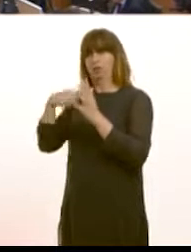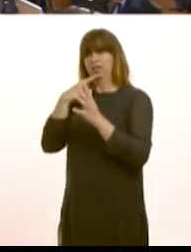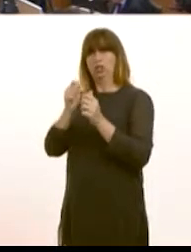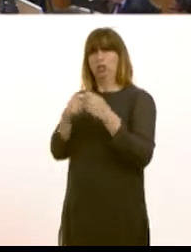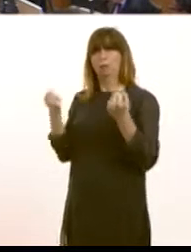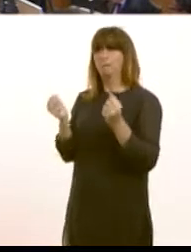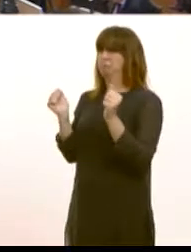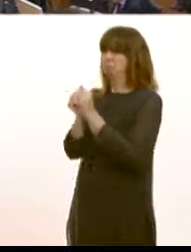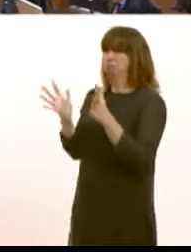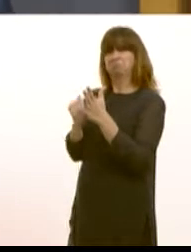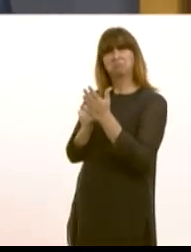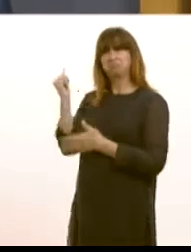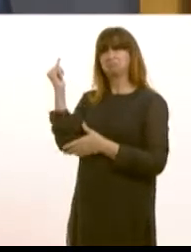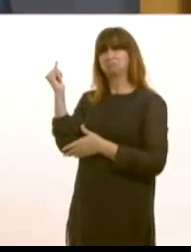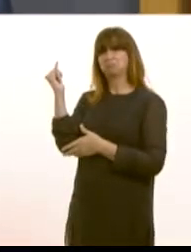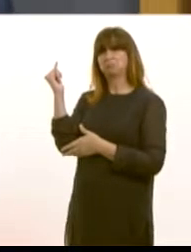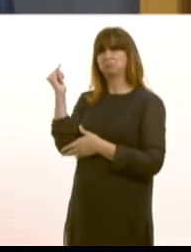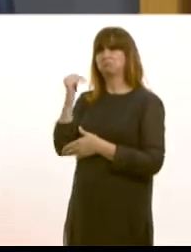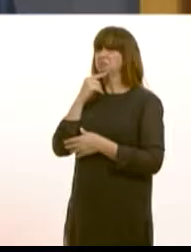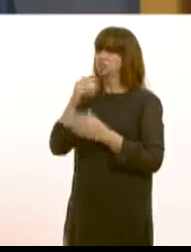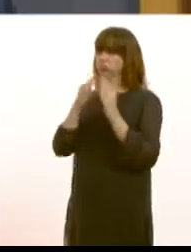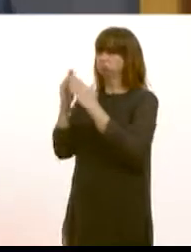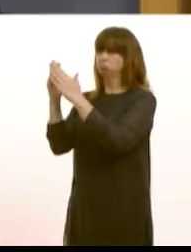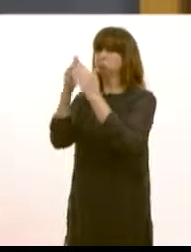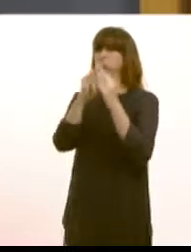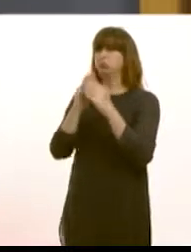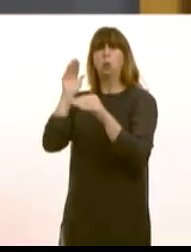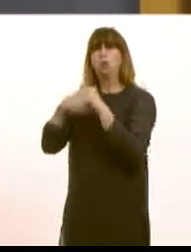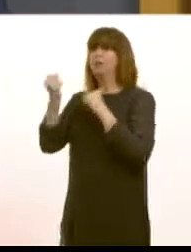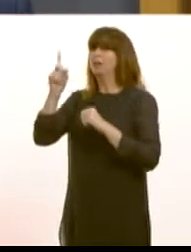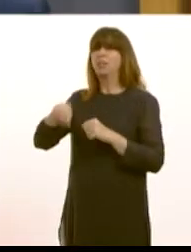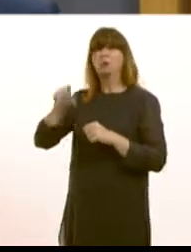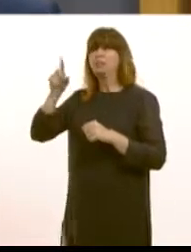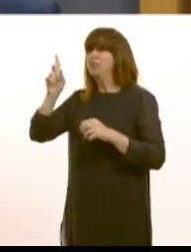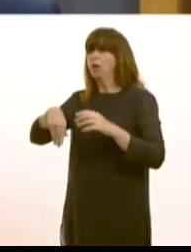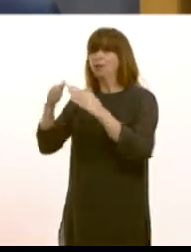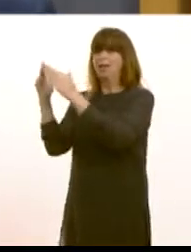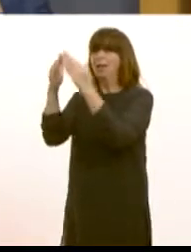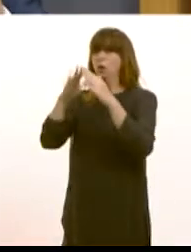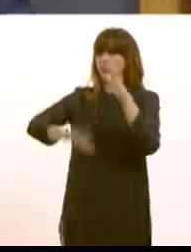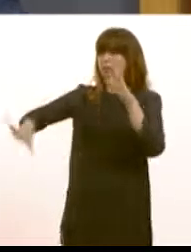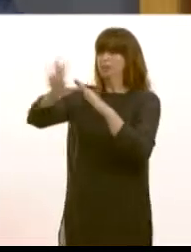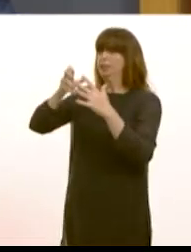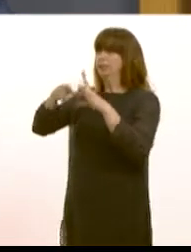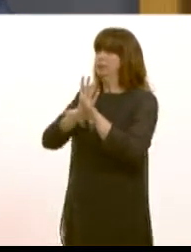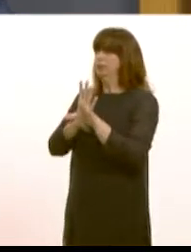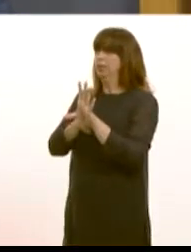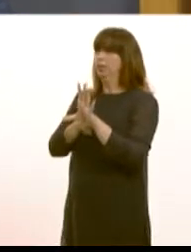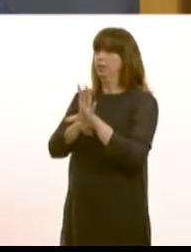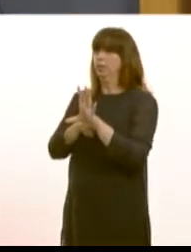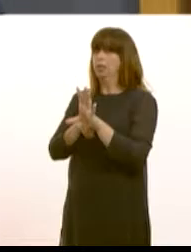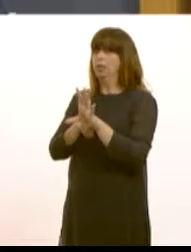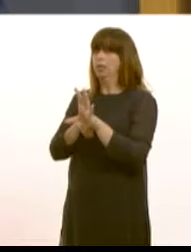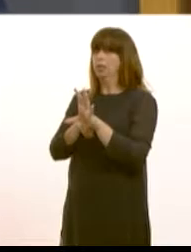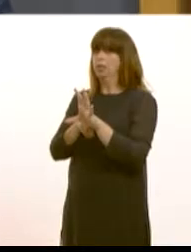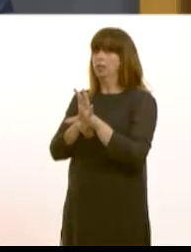disagreed with you that tens of thousands of houses had to be built within the city's limits the reported comments